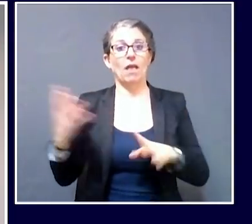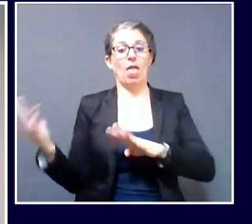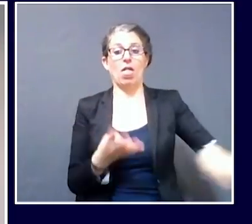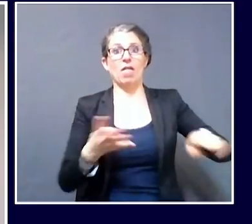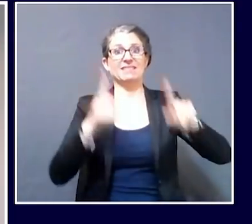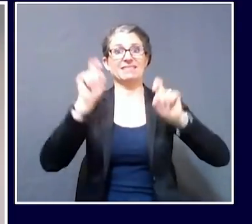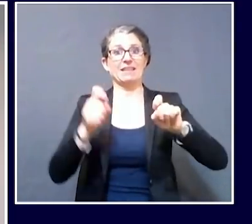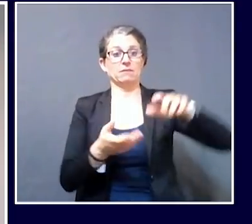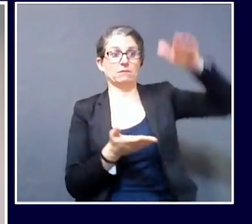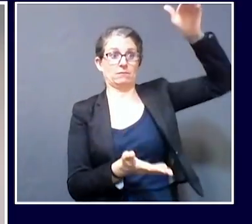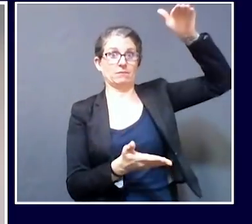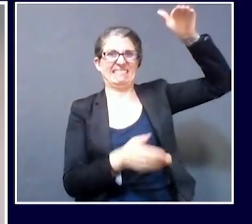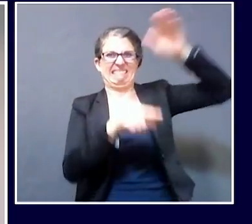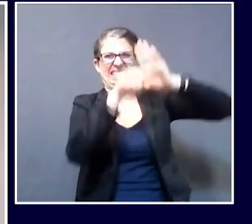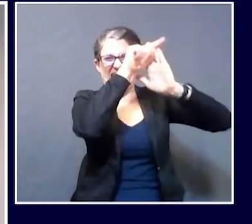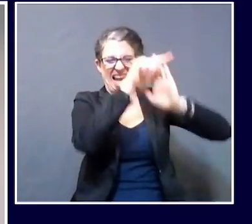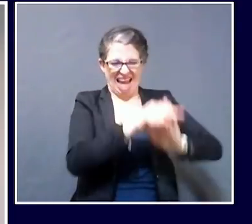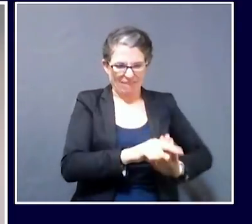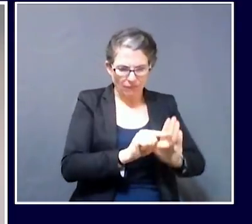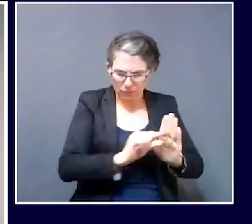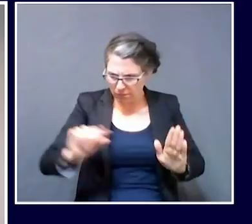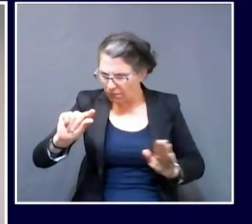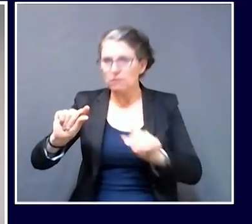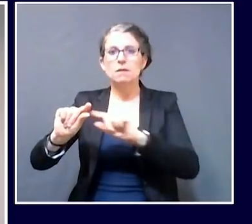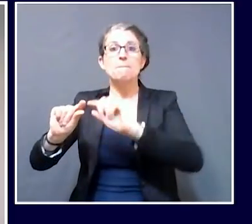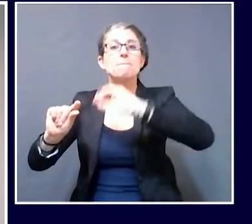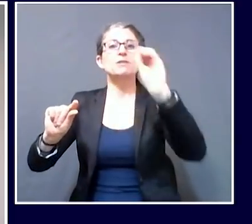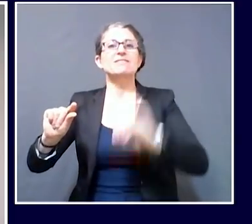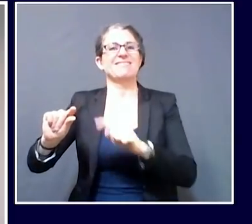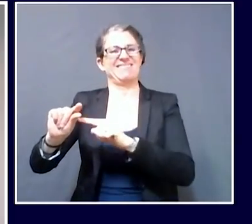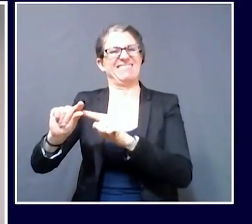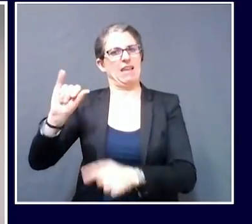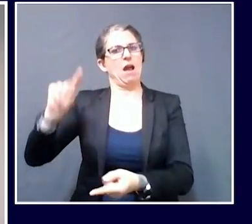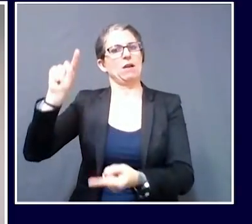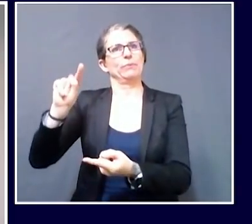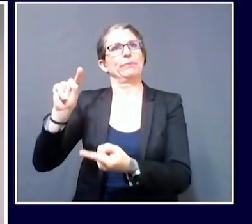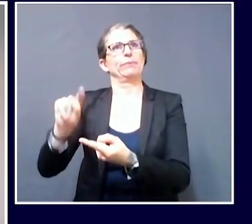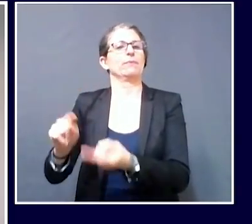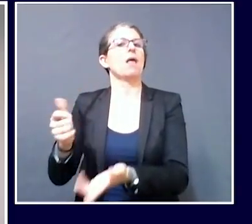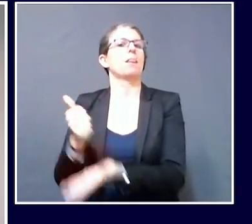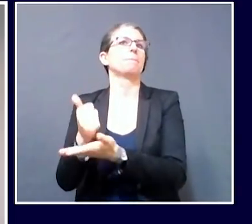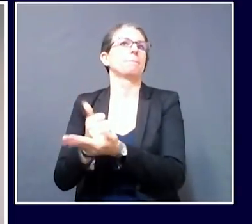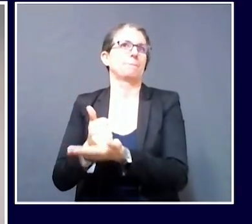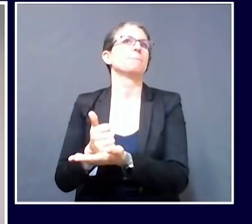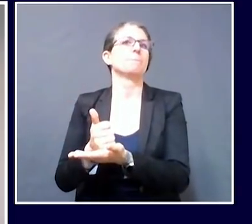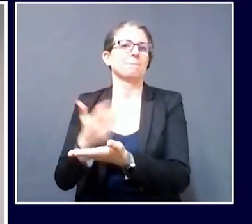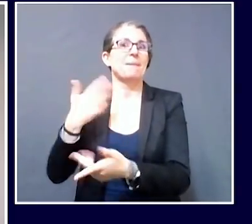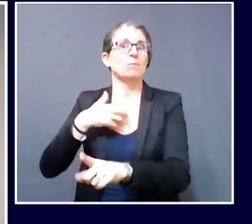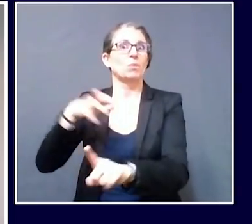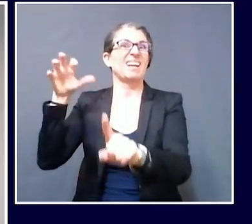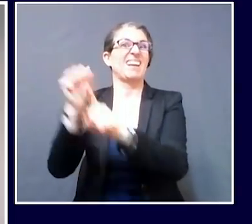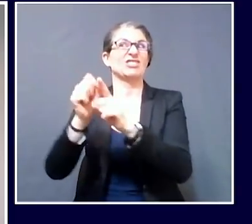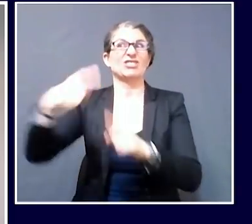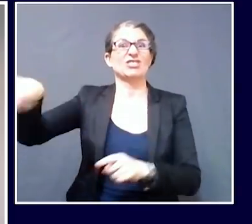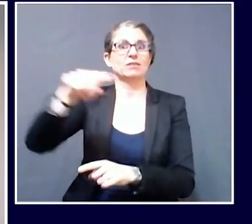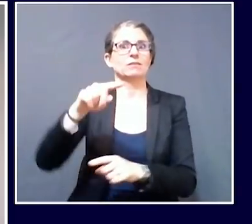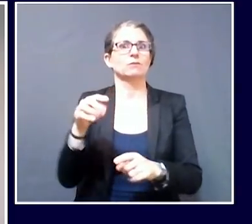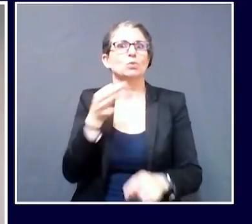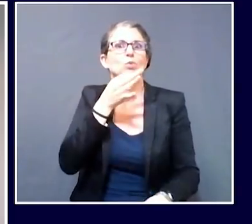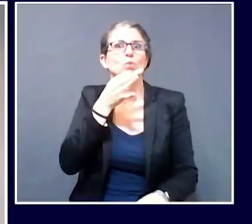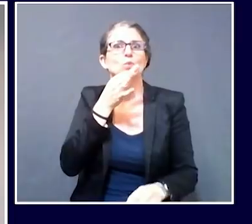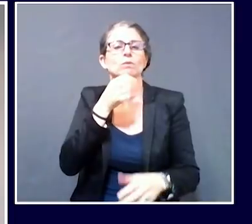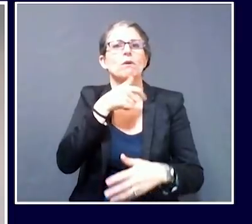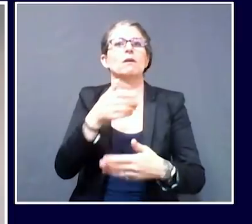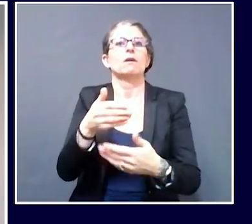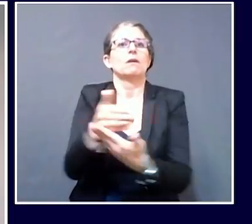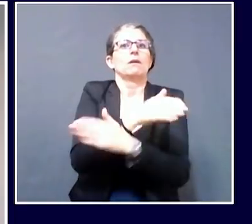which suggests that we're capturing more and more folks, potentially those who are asymptomatic. I don't know that for a fact,